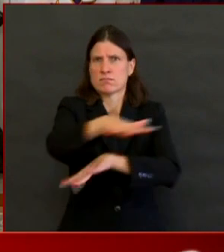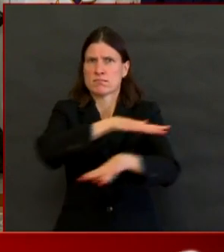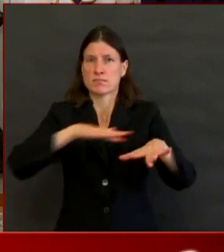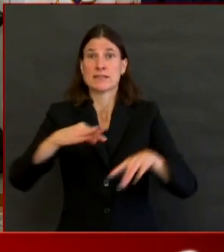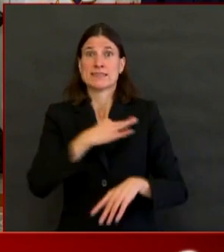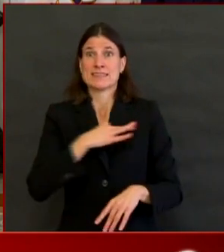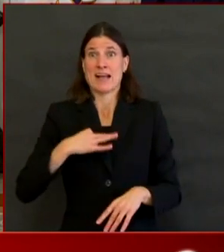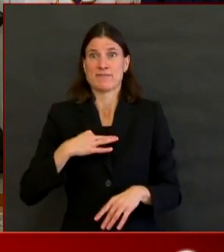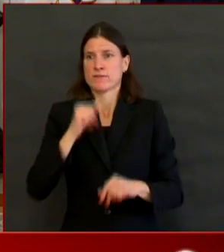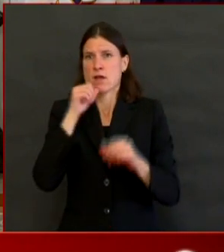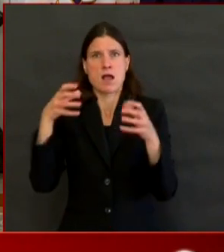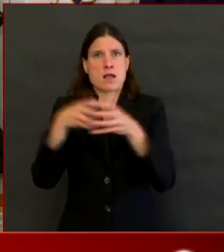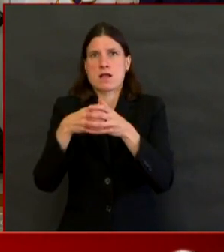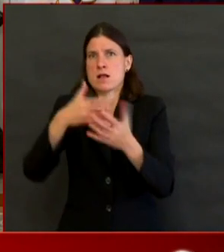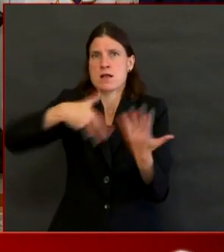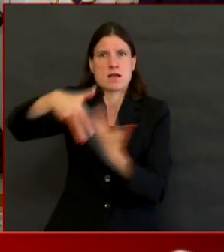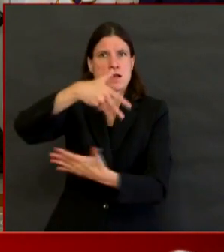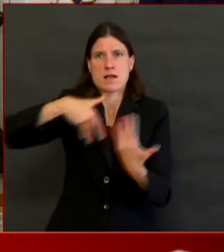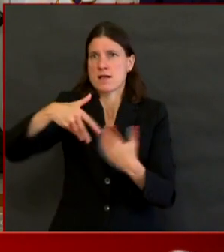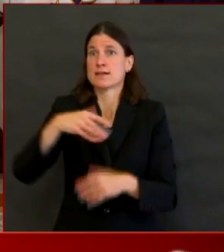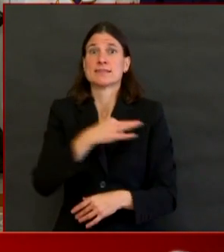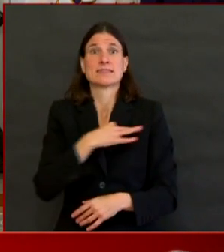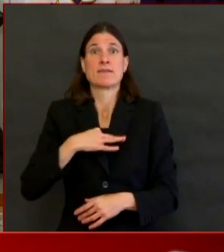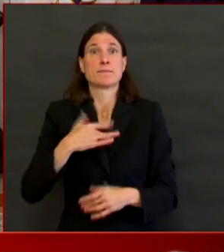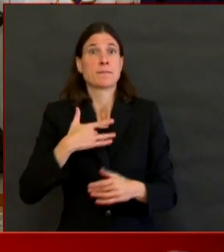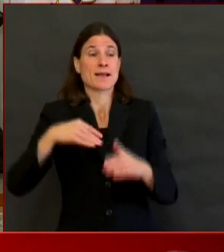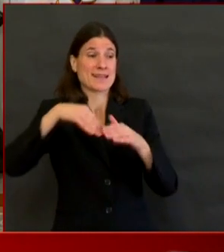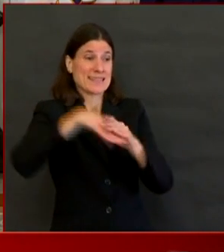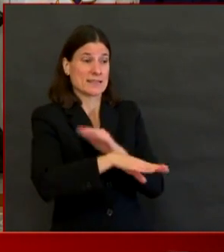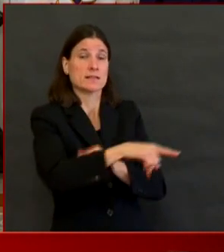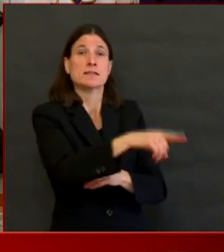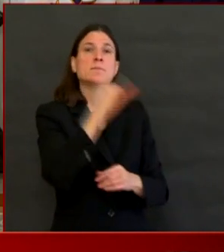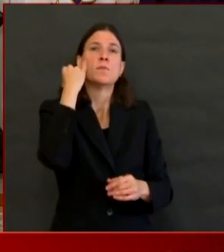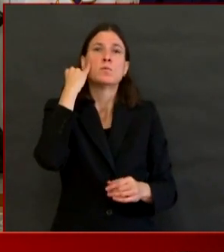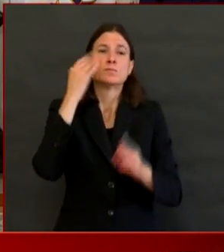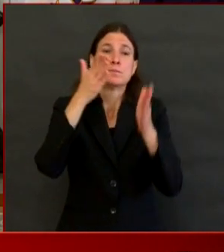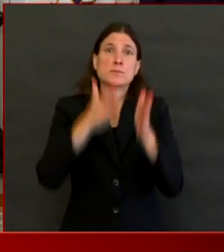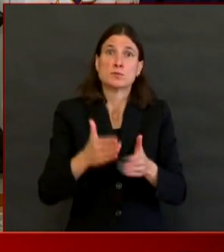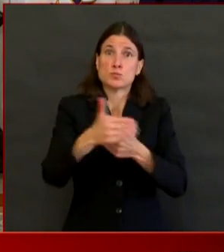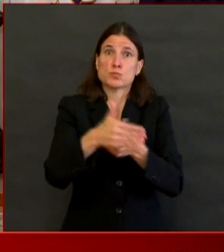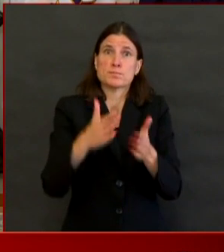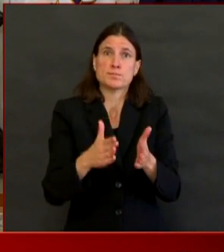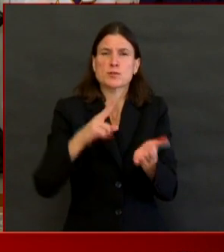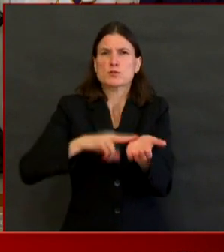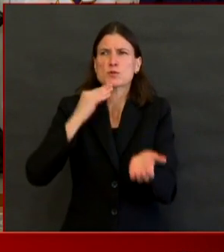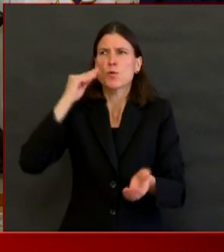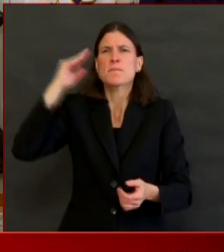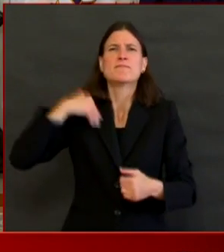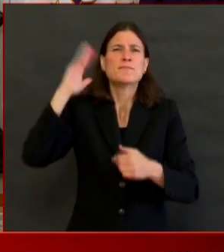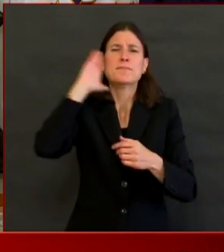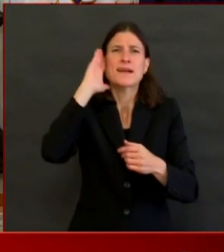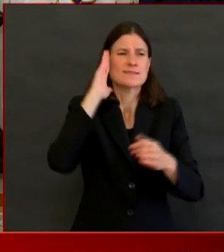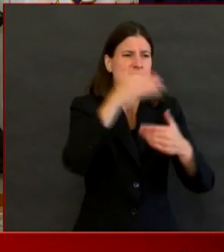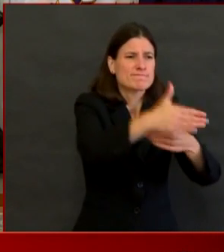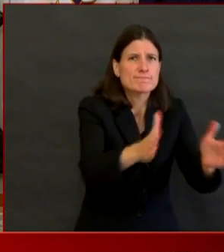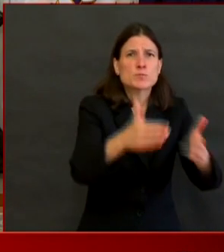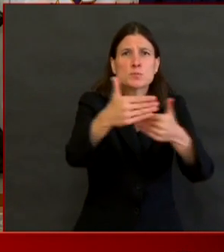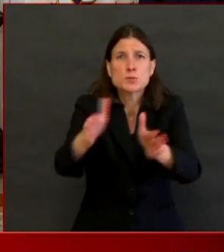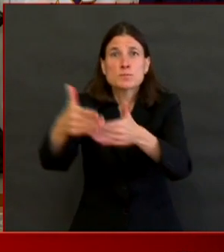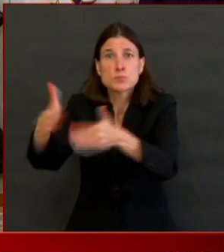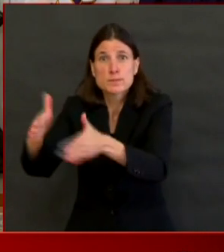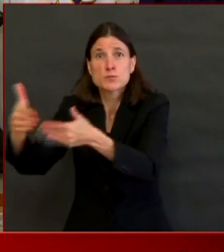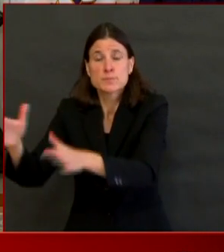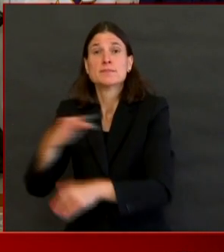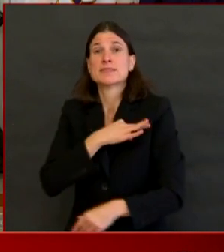of people entering nursing home resident rooms. We want to do the same with limiting different types of people